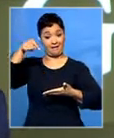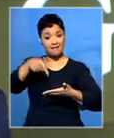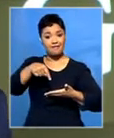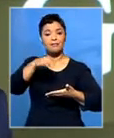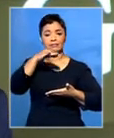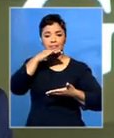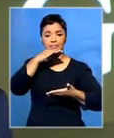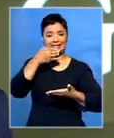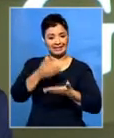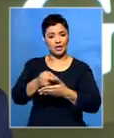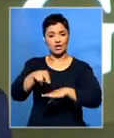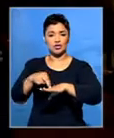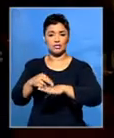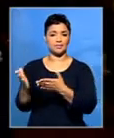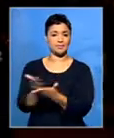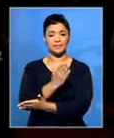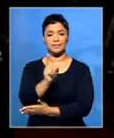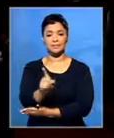strike a mighty blow against racism.